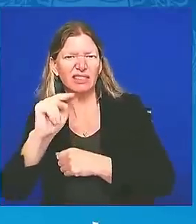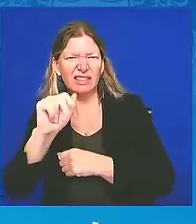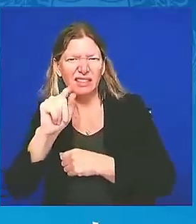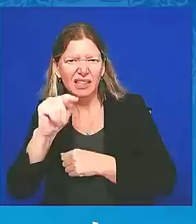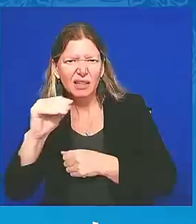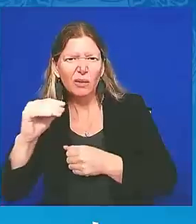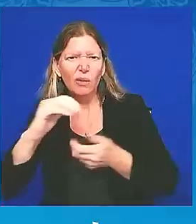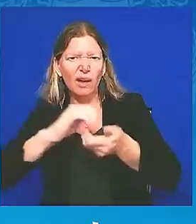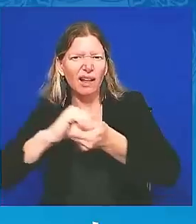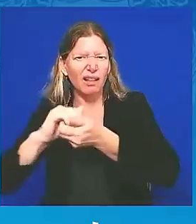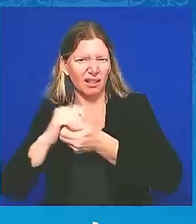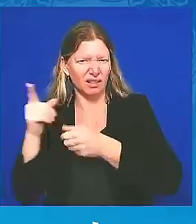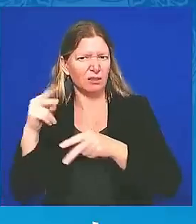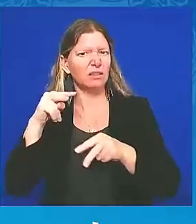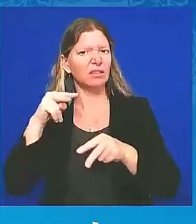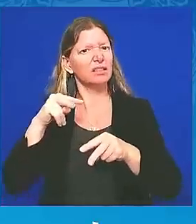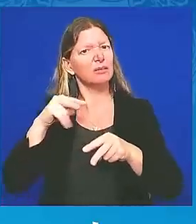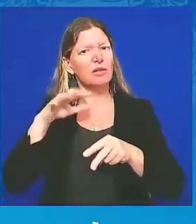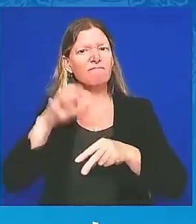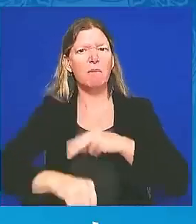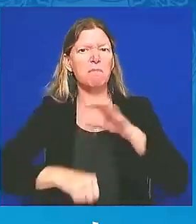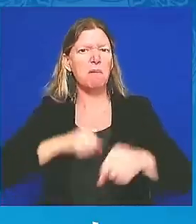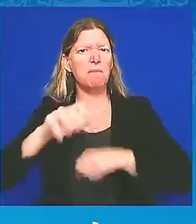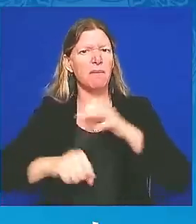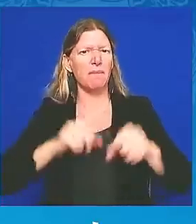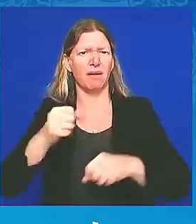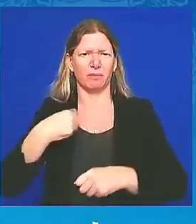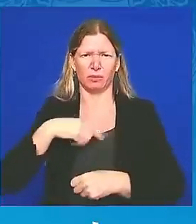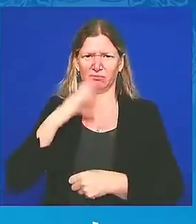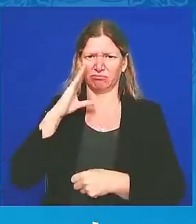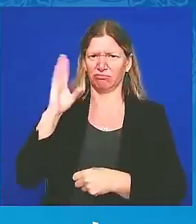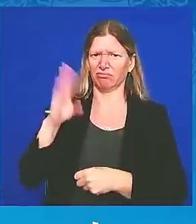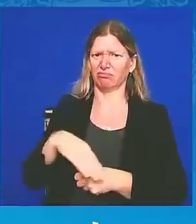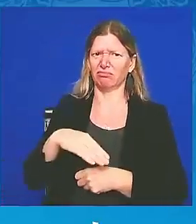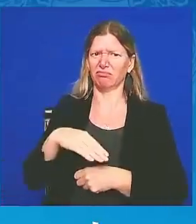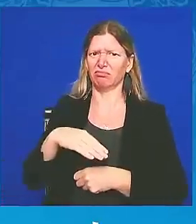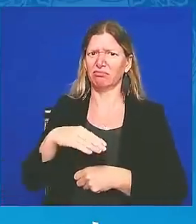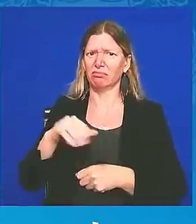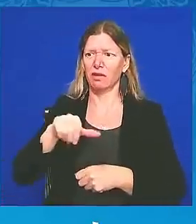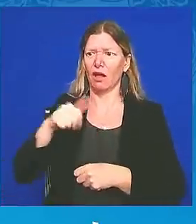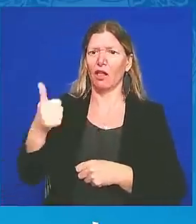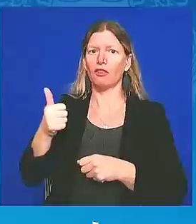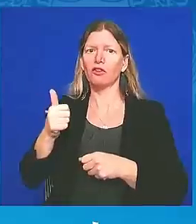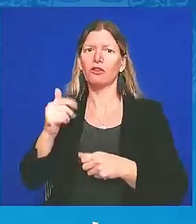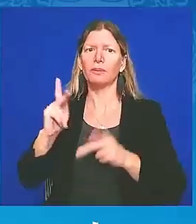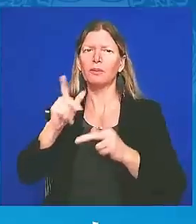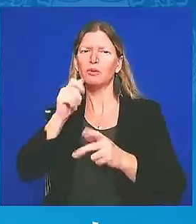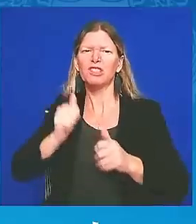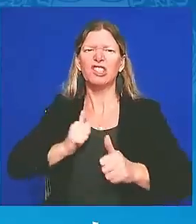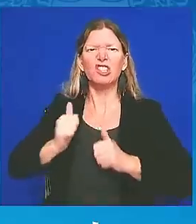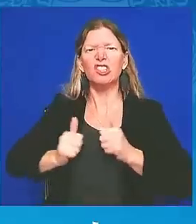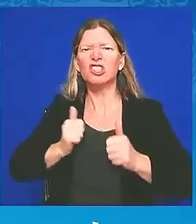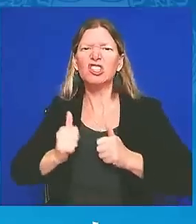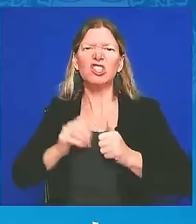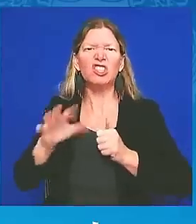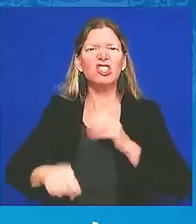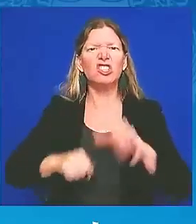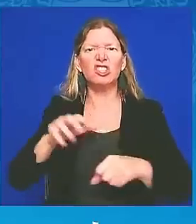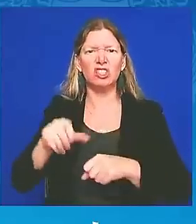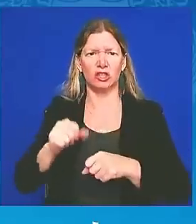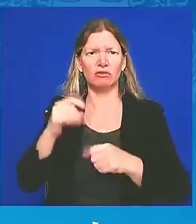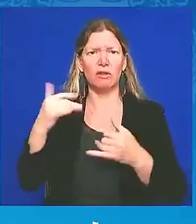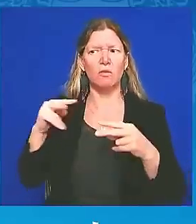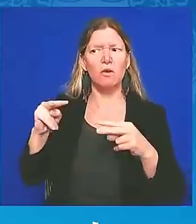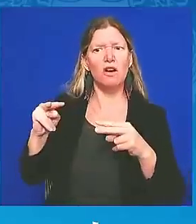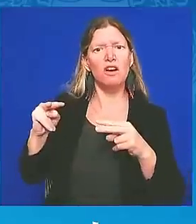around the world are watching to see what happens in Ukraine. If Putin is allowed to win, they